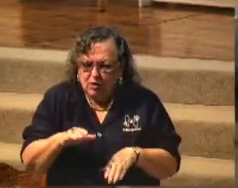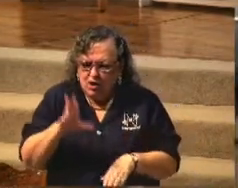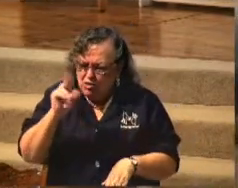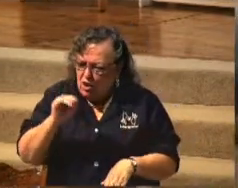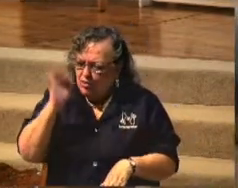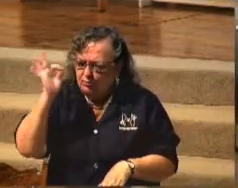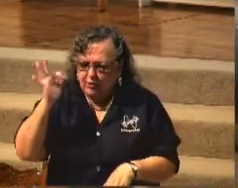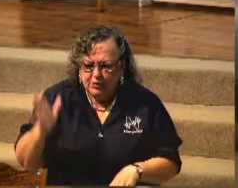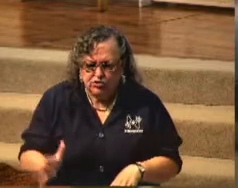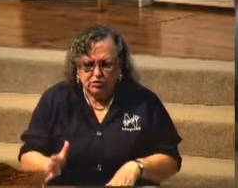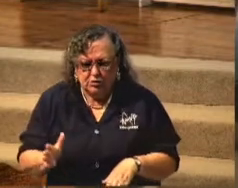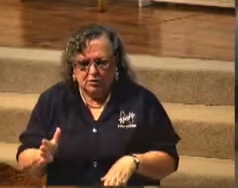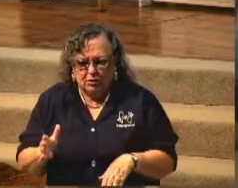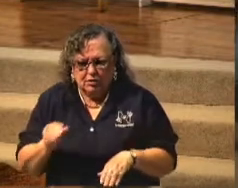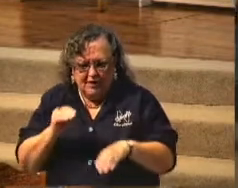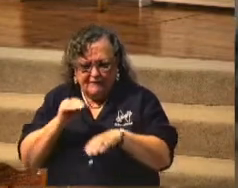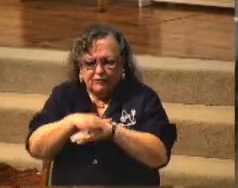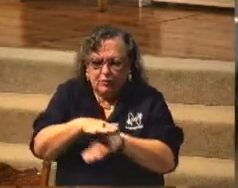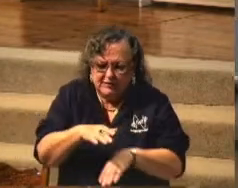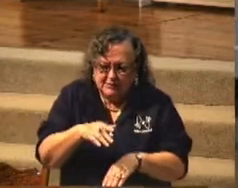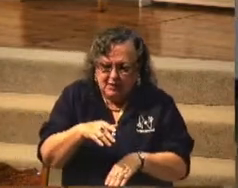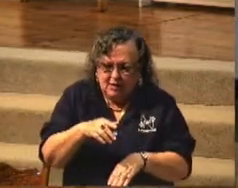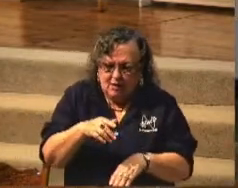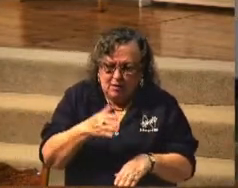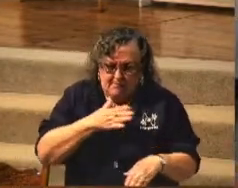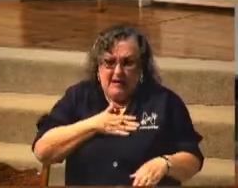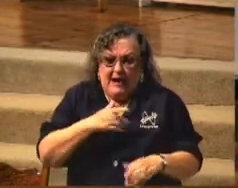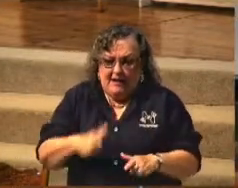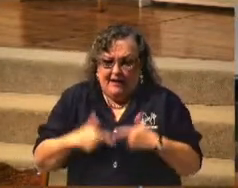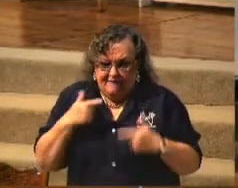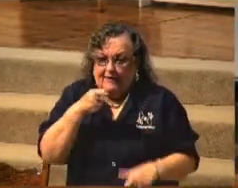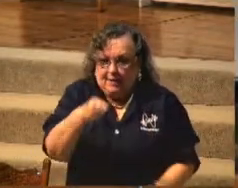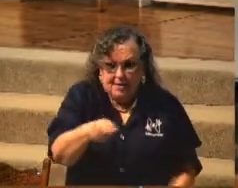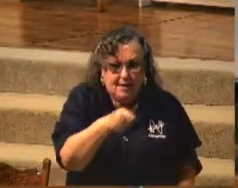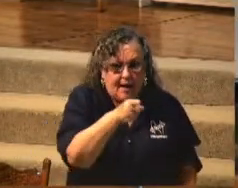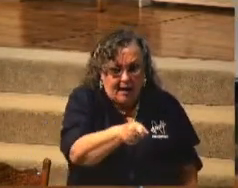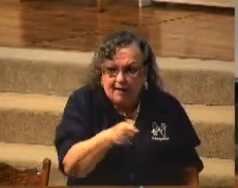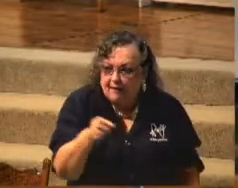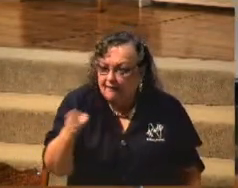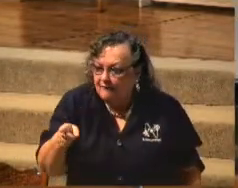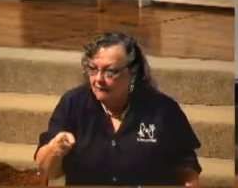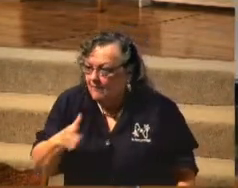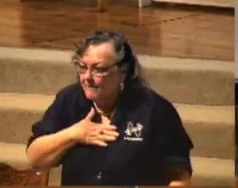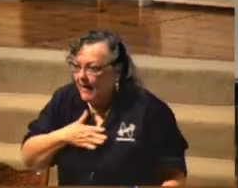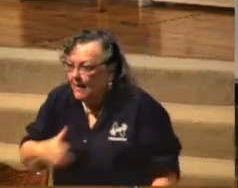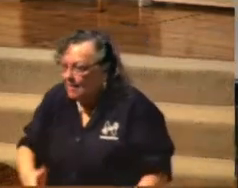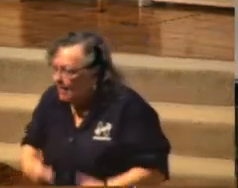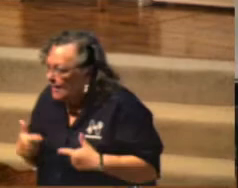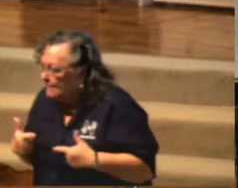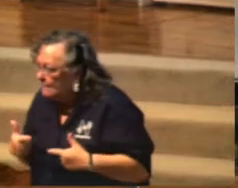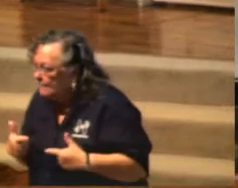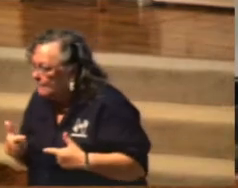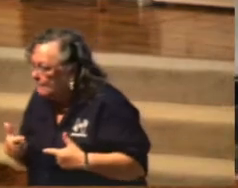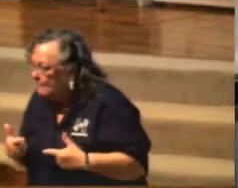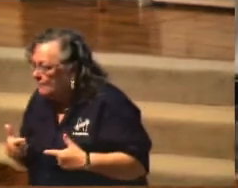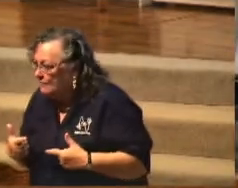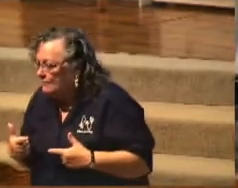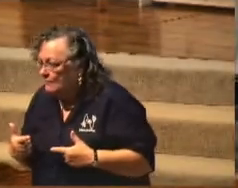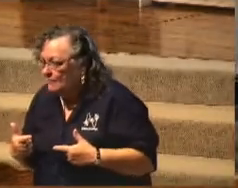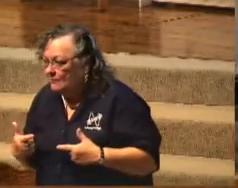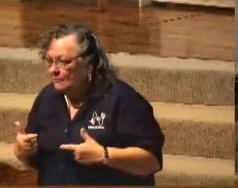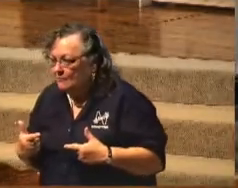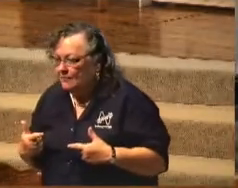ever attained the influence on my life that he had on my life. May we attain to that.